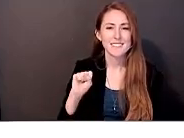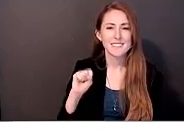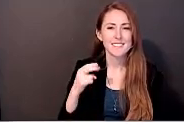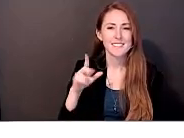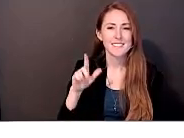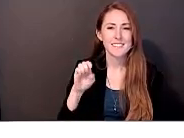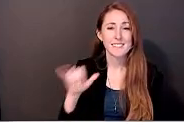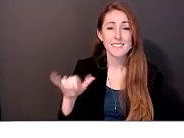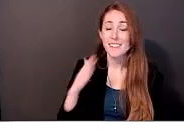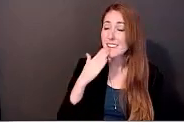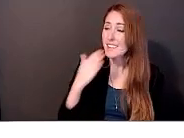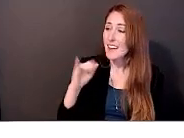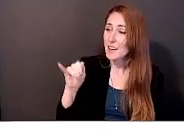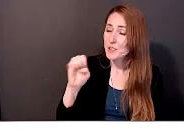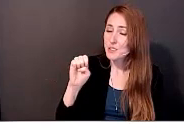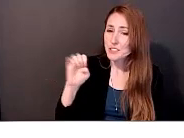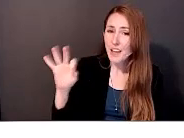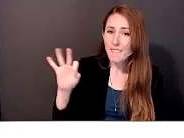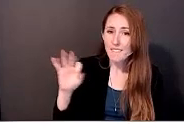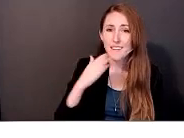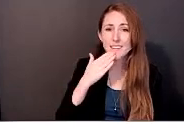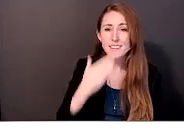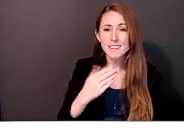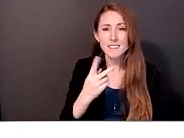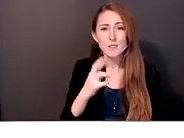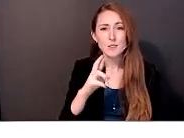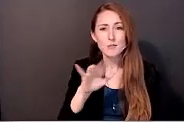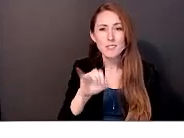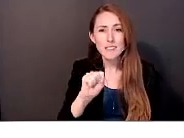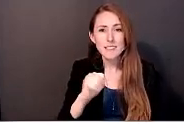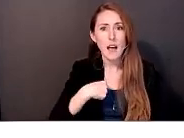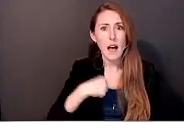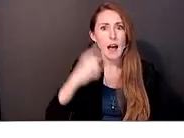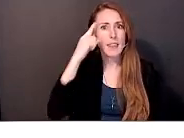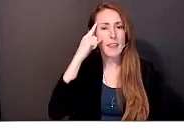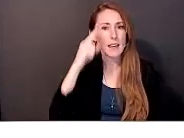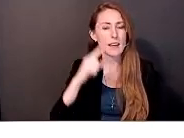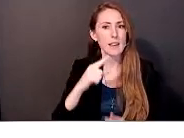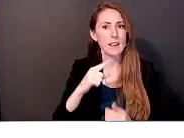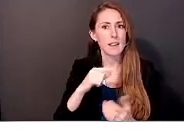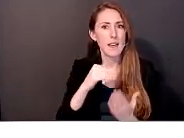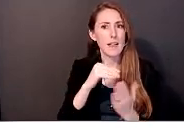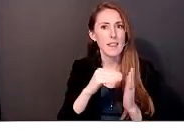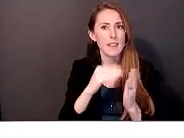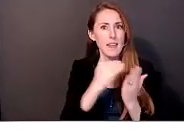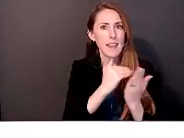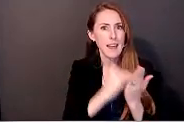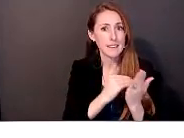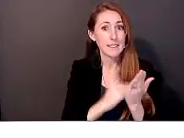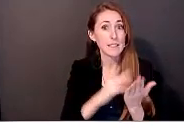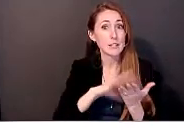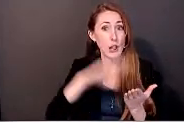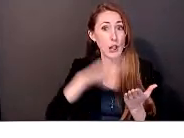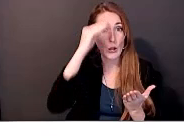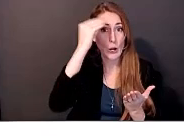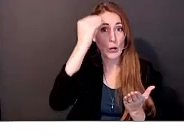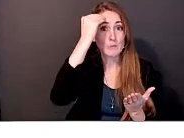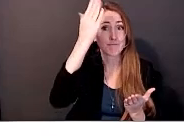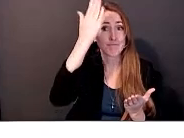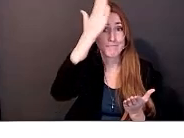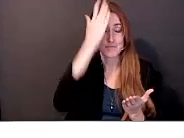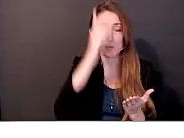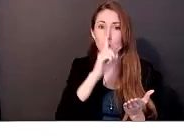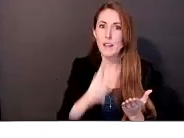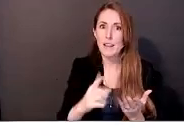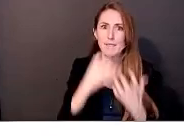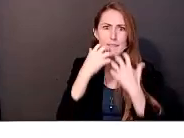Jeff, and thank you, Chris. I think the lessons learned were very valuable from your presentation, because I believe a lot of